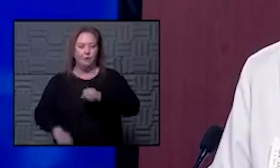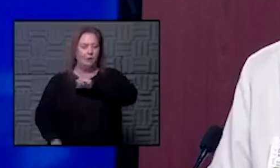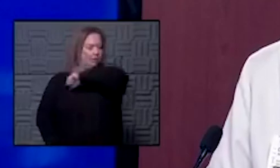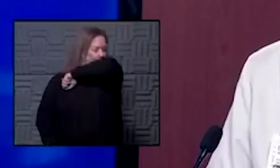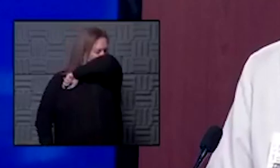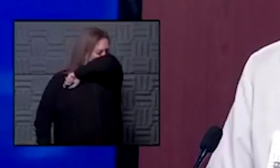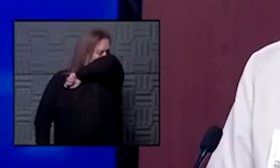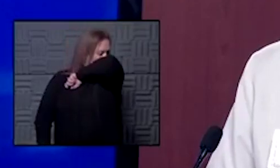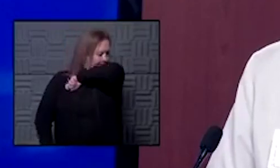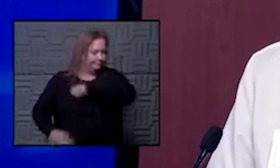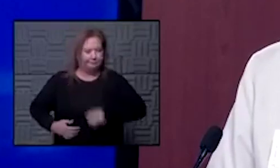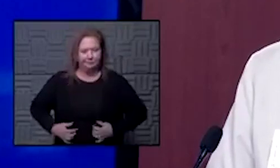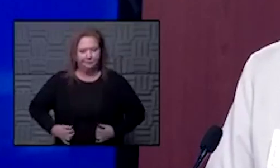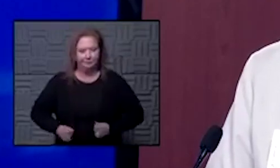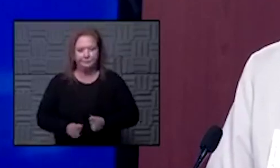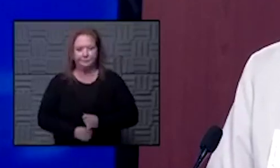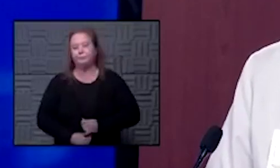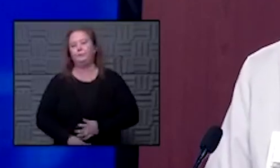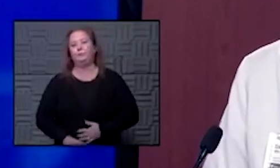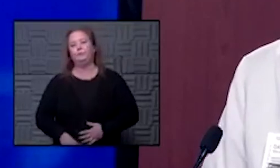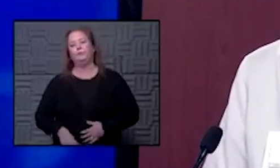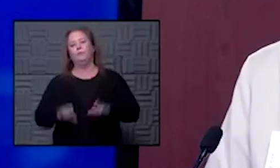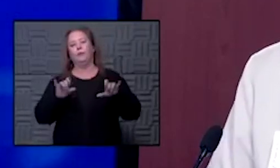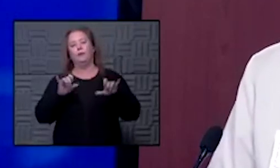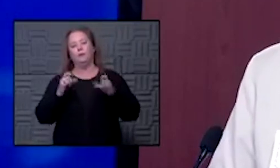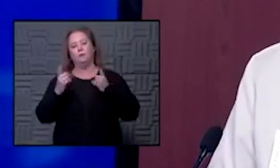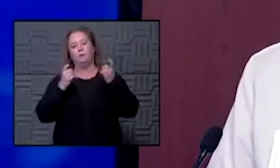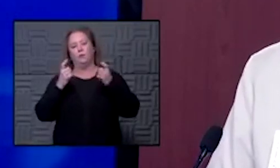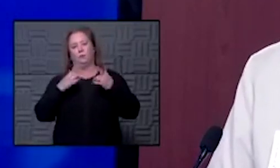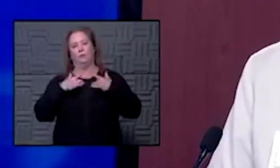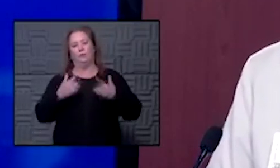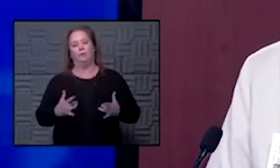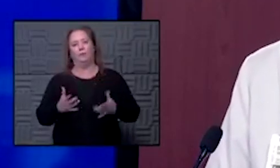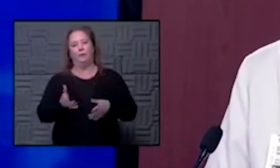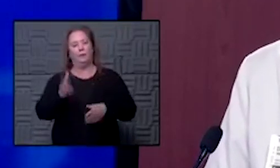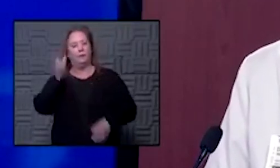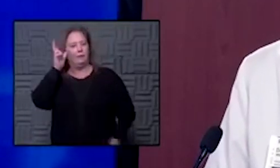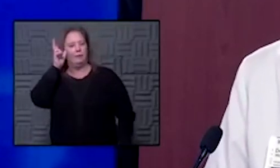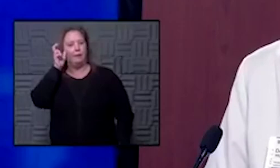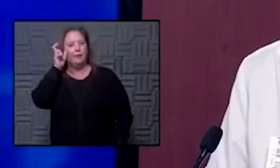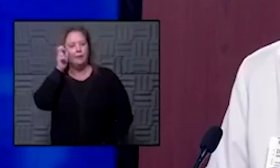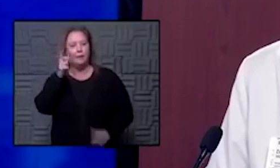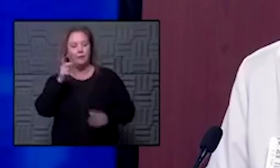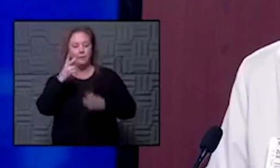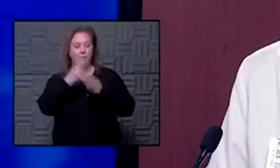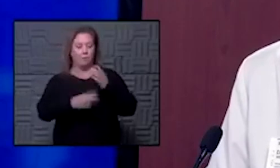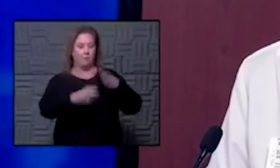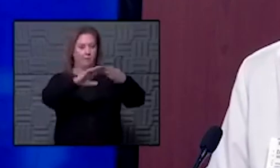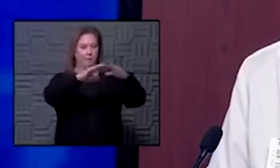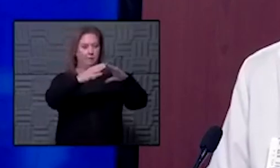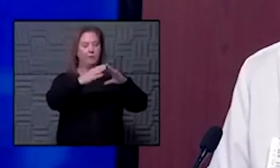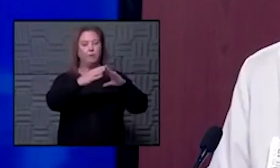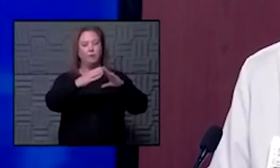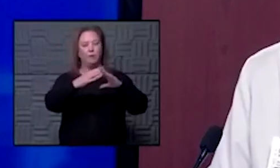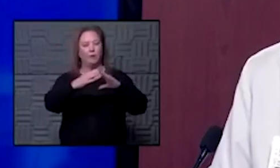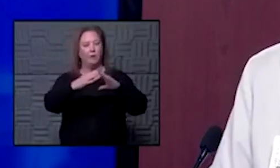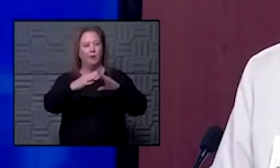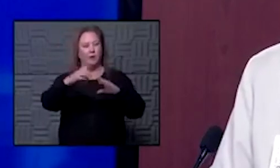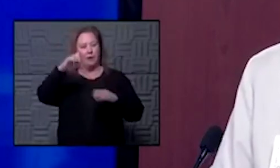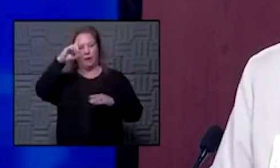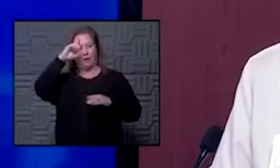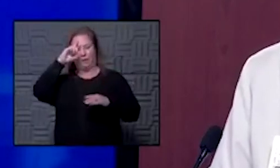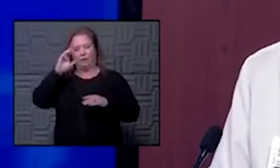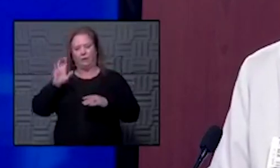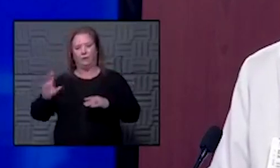a common question uh that we hear uh both from the community and I think from